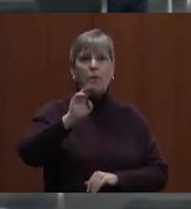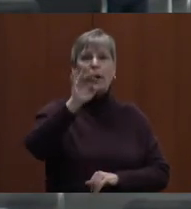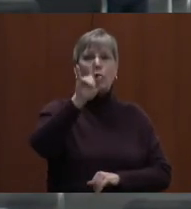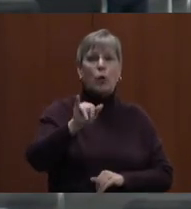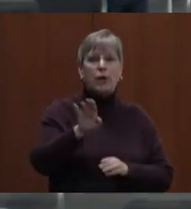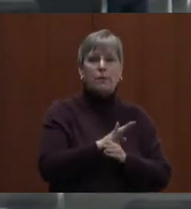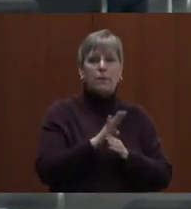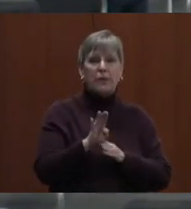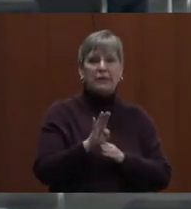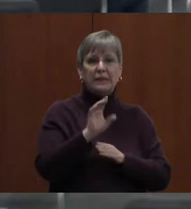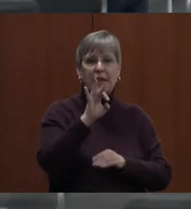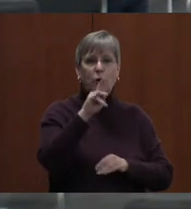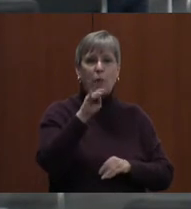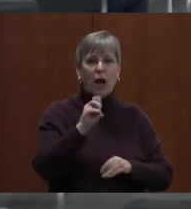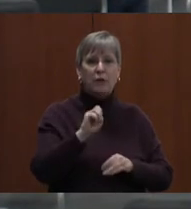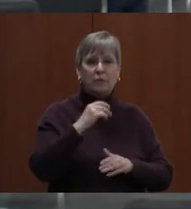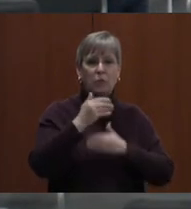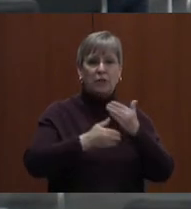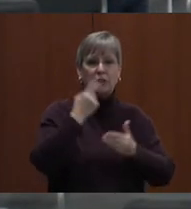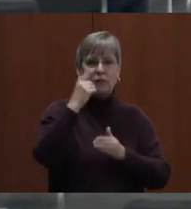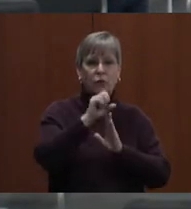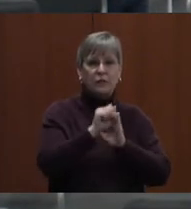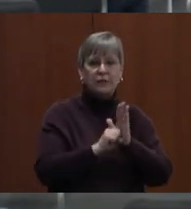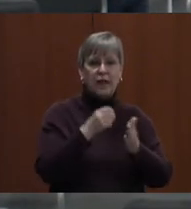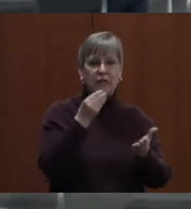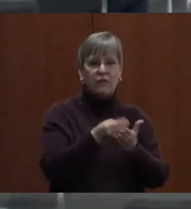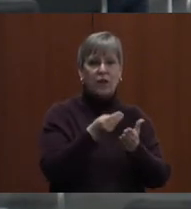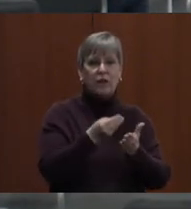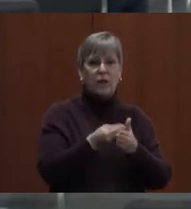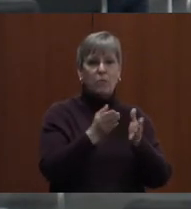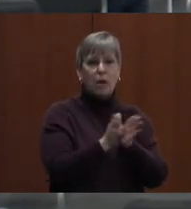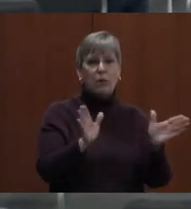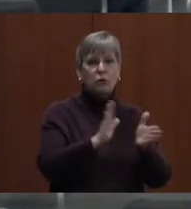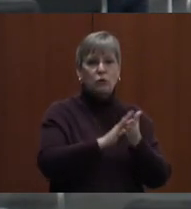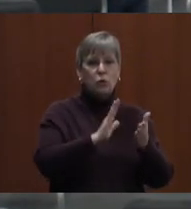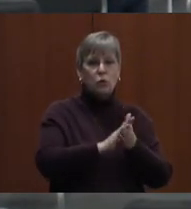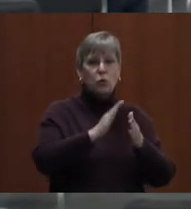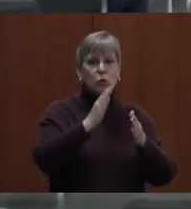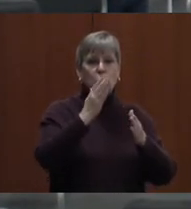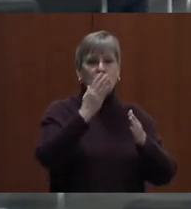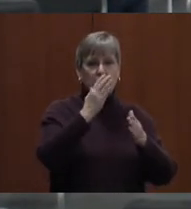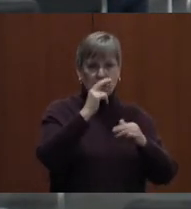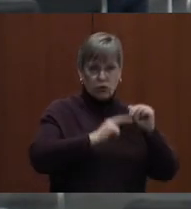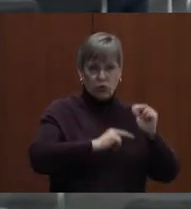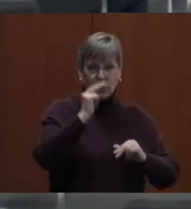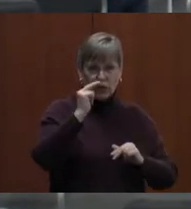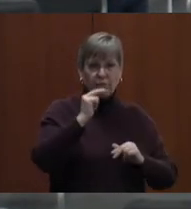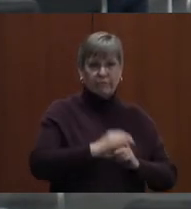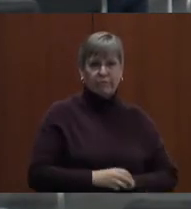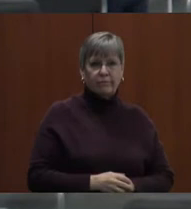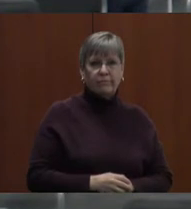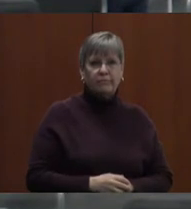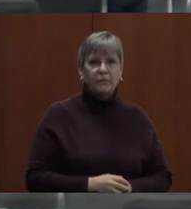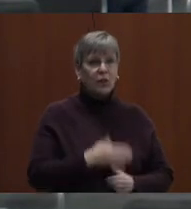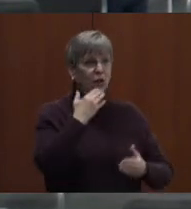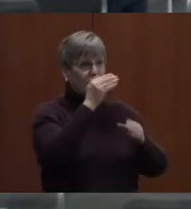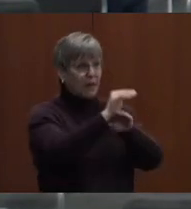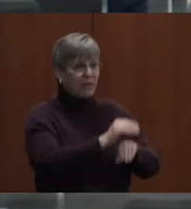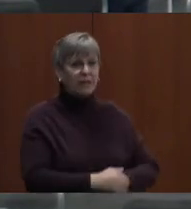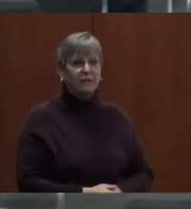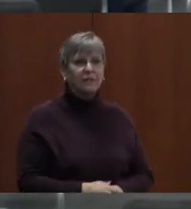Business Enterprise Procedures for State-Funded Public School Construction Products. Good evening, Mrs. Arana.